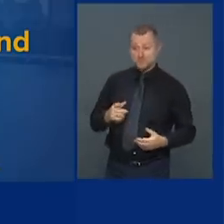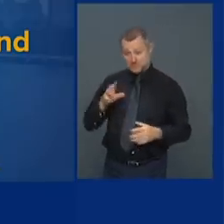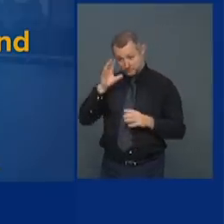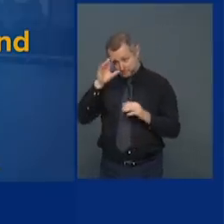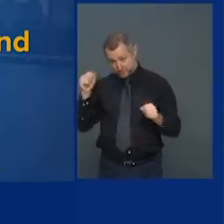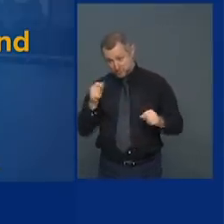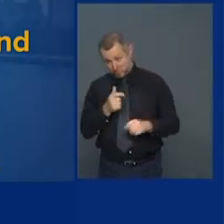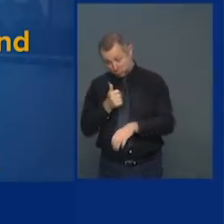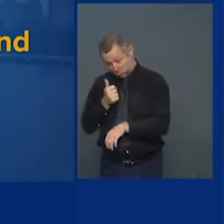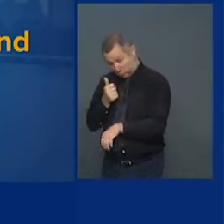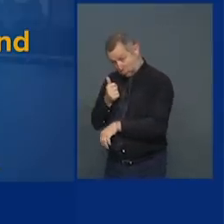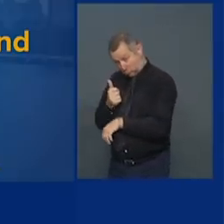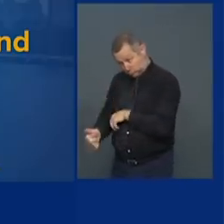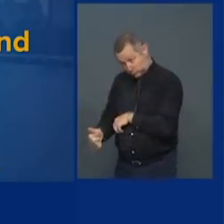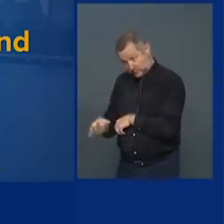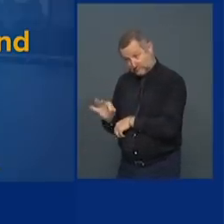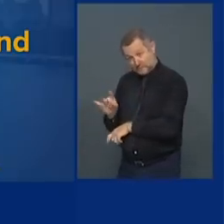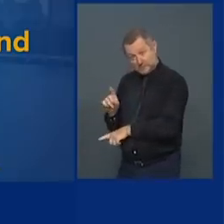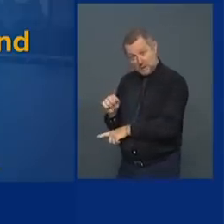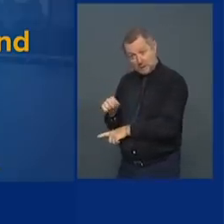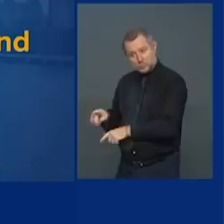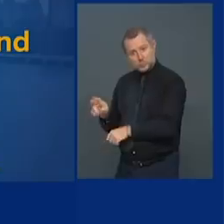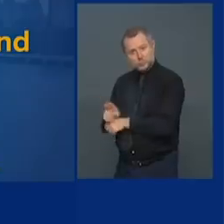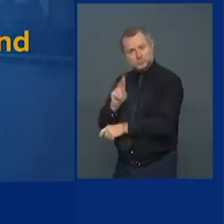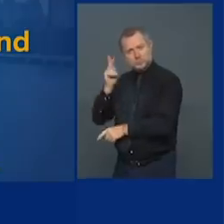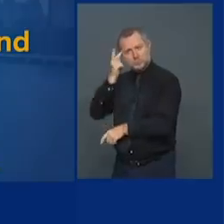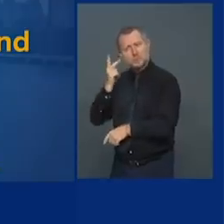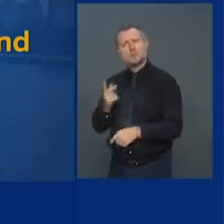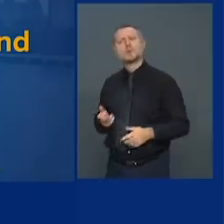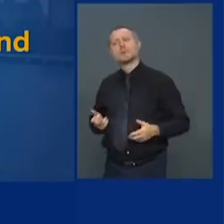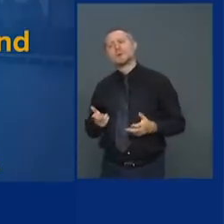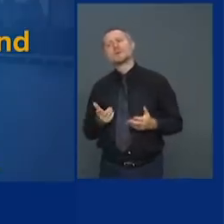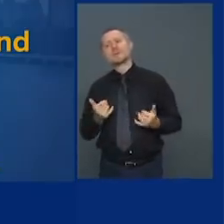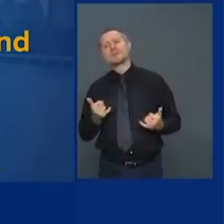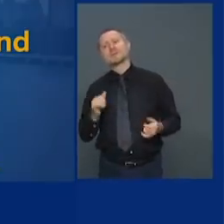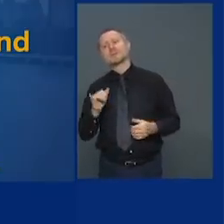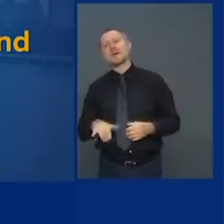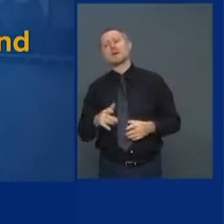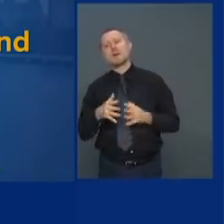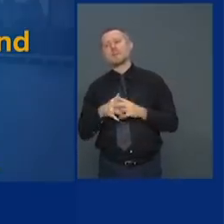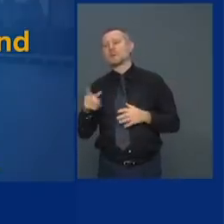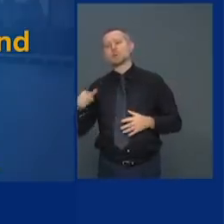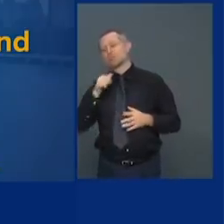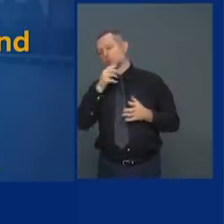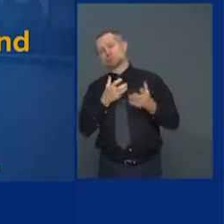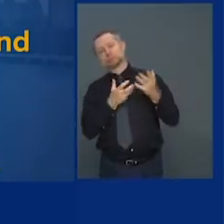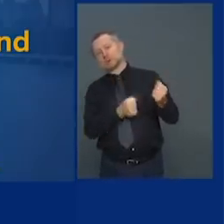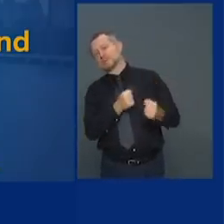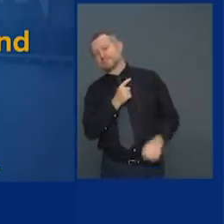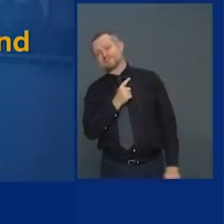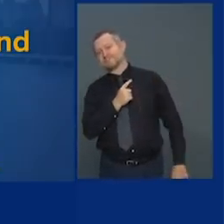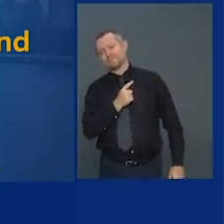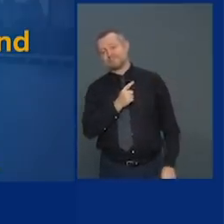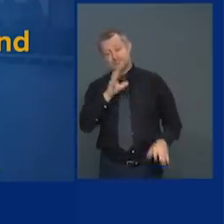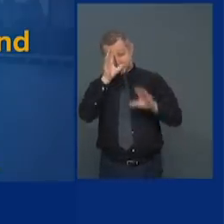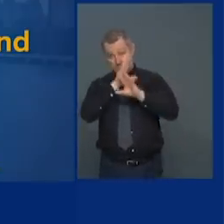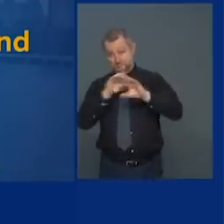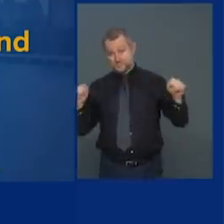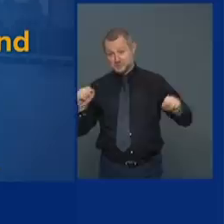political you wonder why the American people don't trust the vaccine because the president said the FDA is political